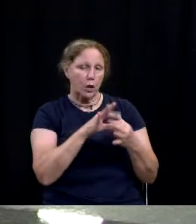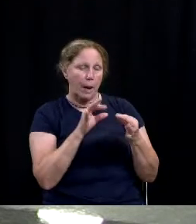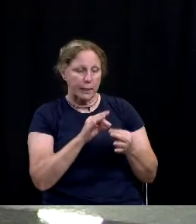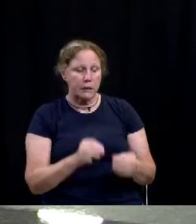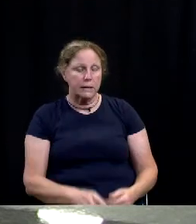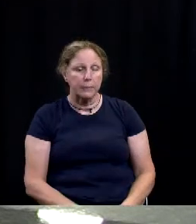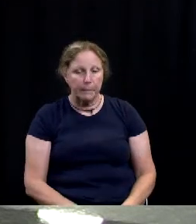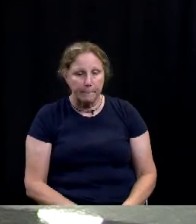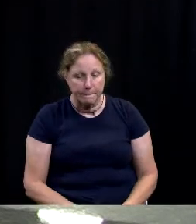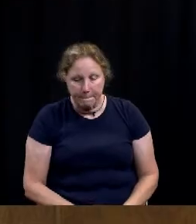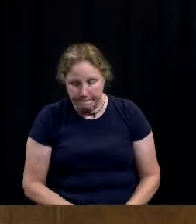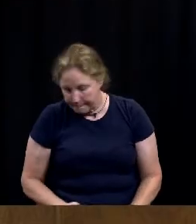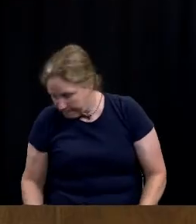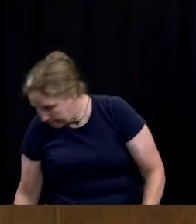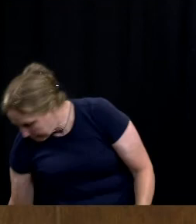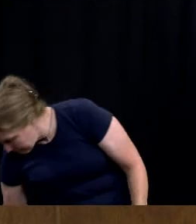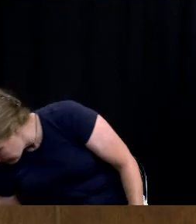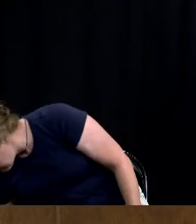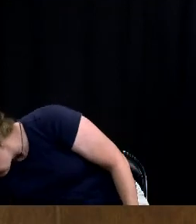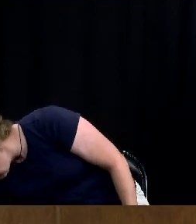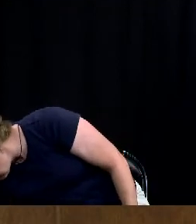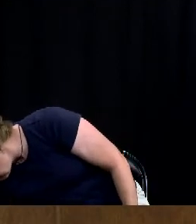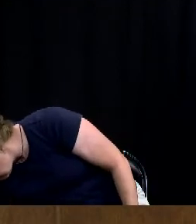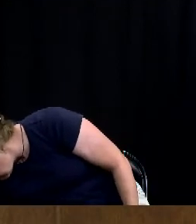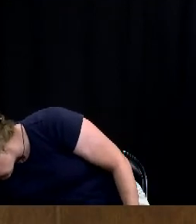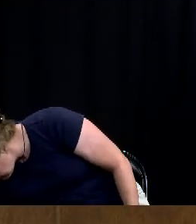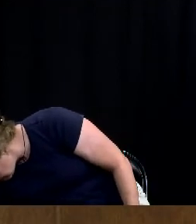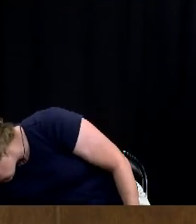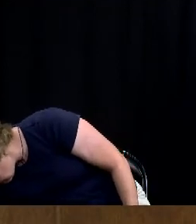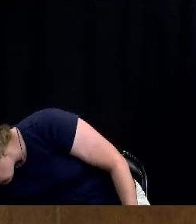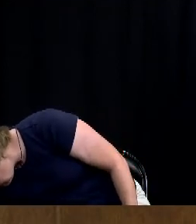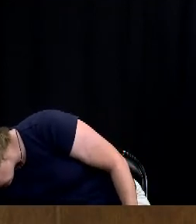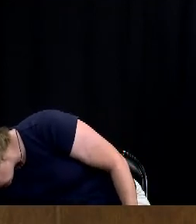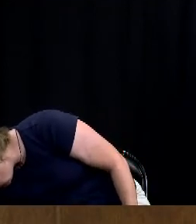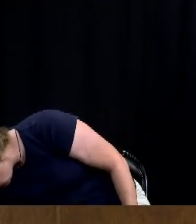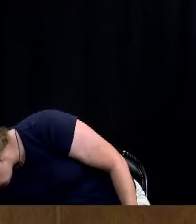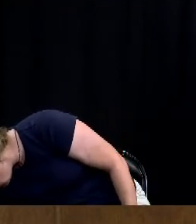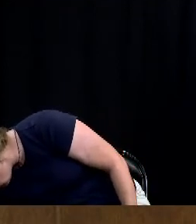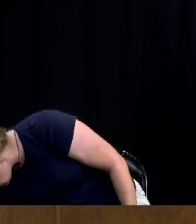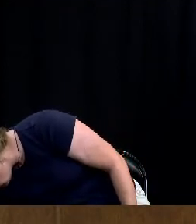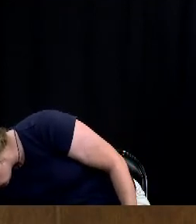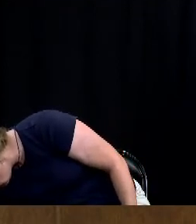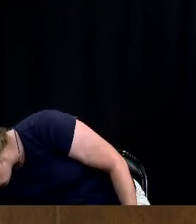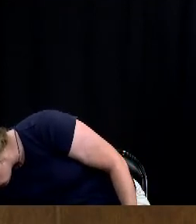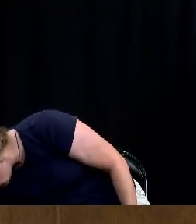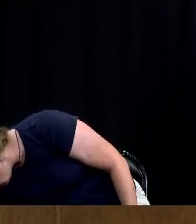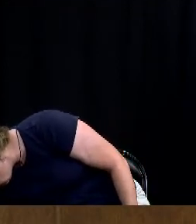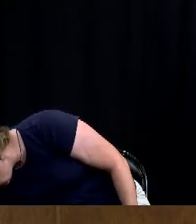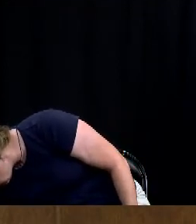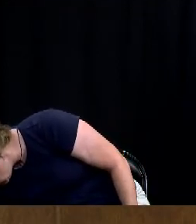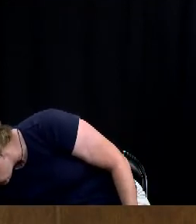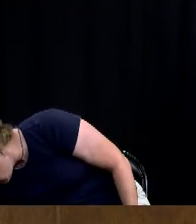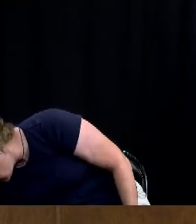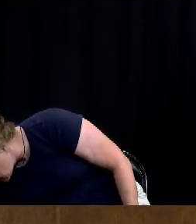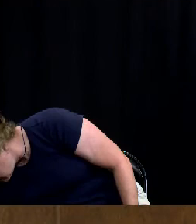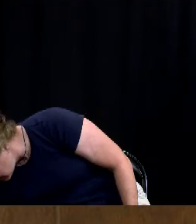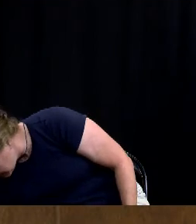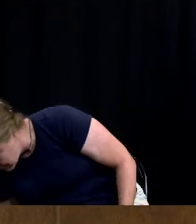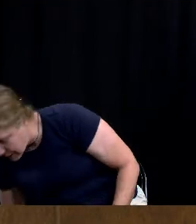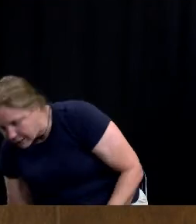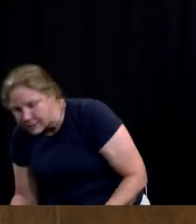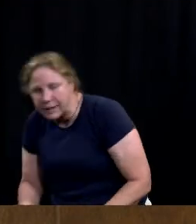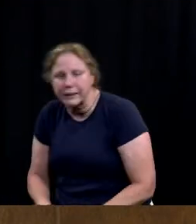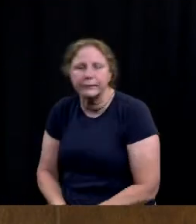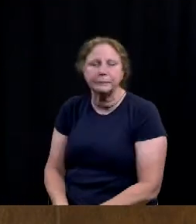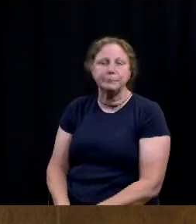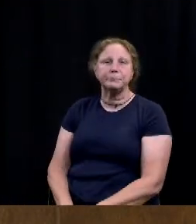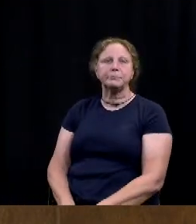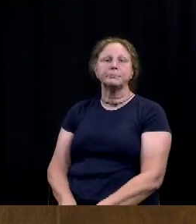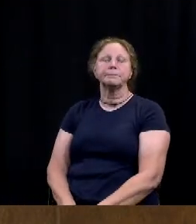all